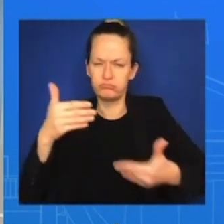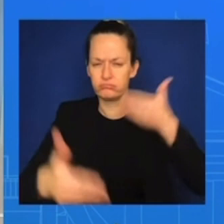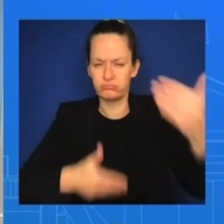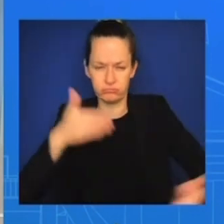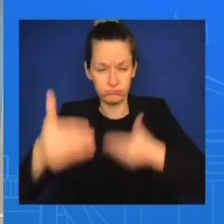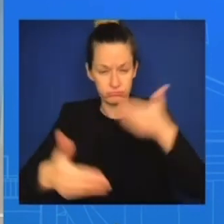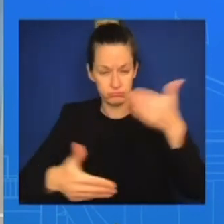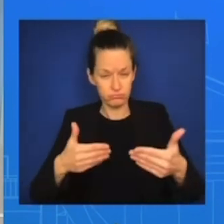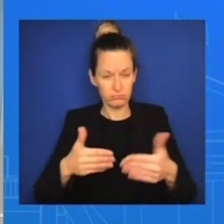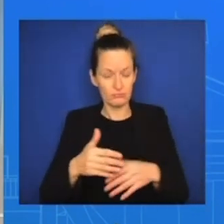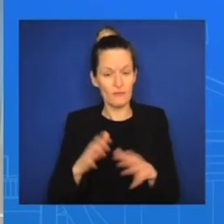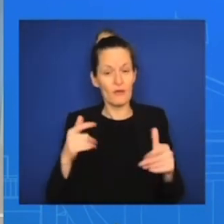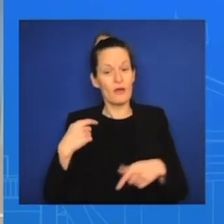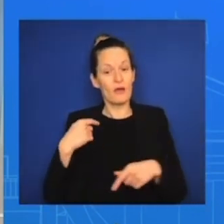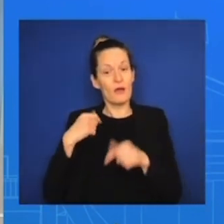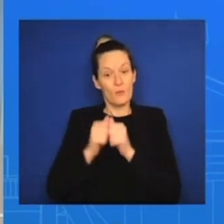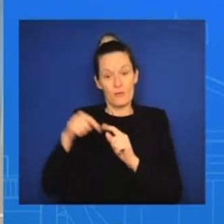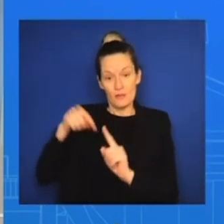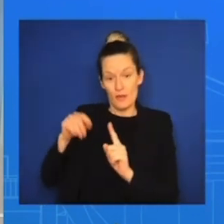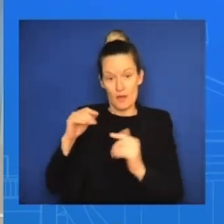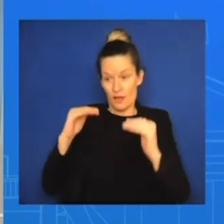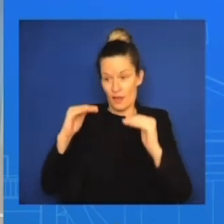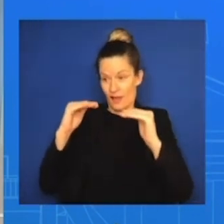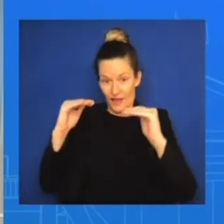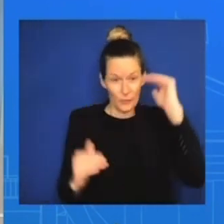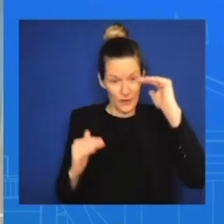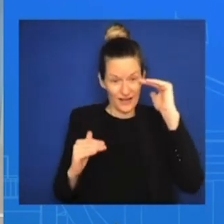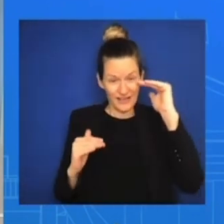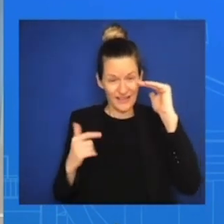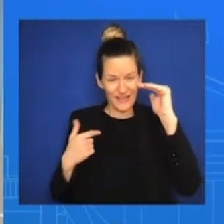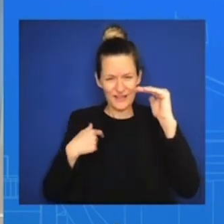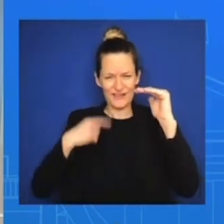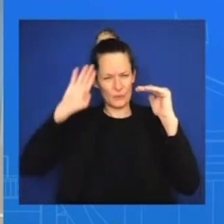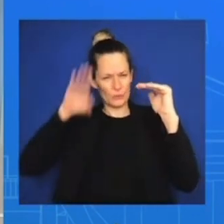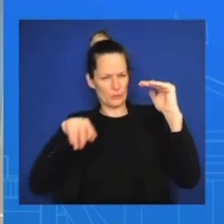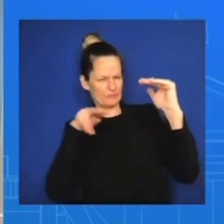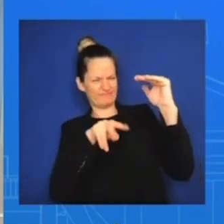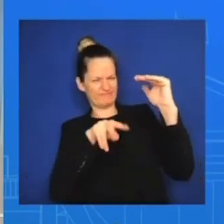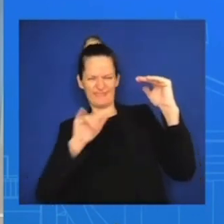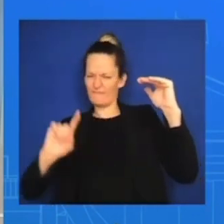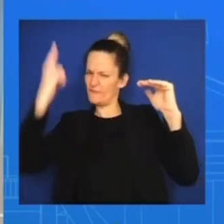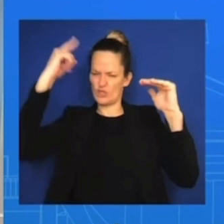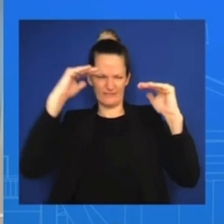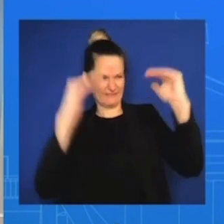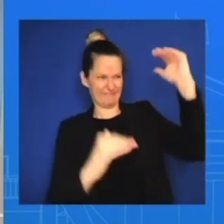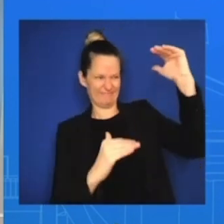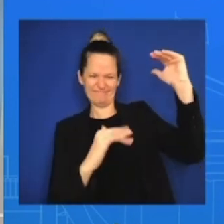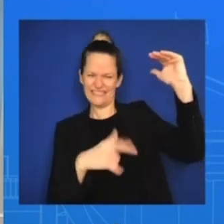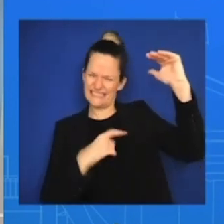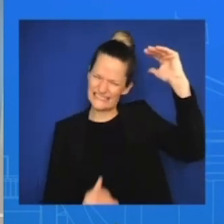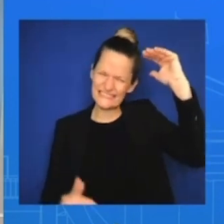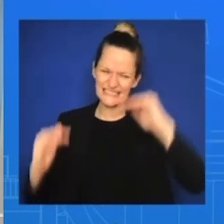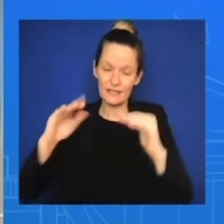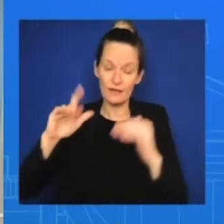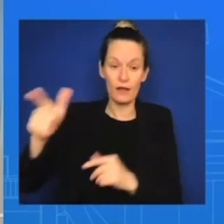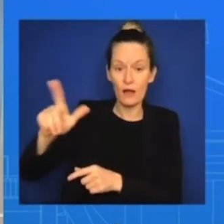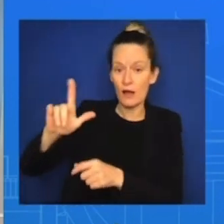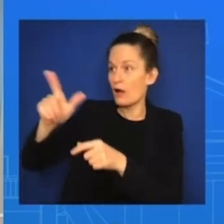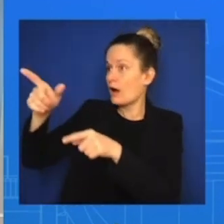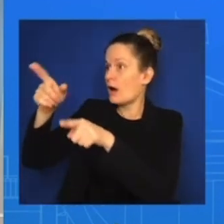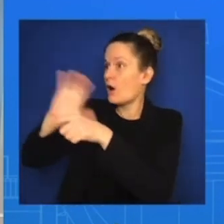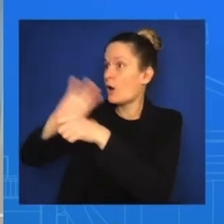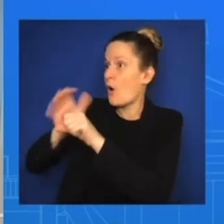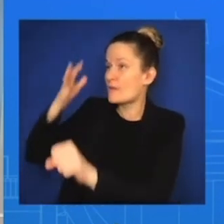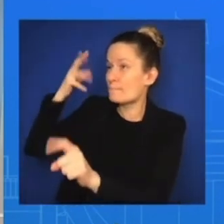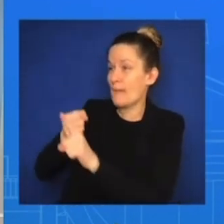folks were closing their doors and shutting down, we were opening our doors wider and making sure that the community knew they had an anchor that they